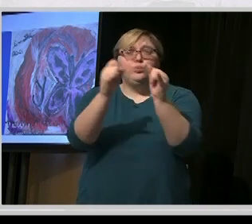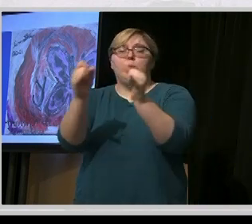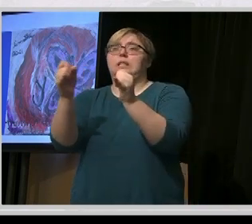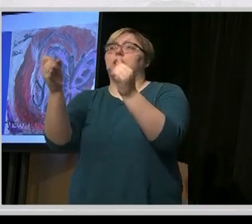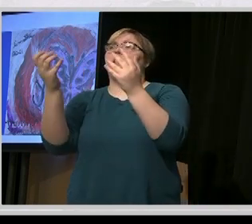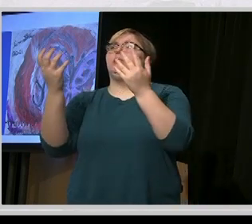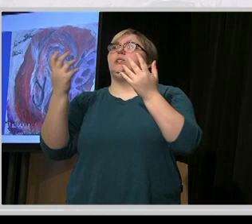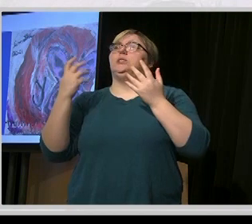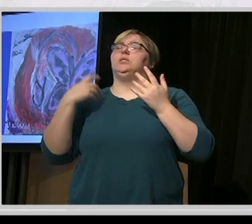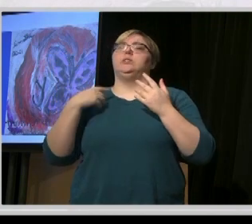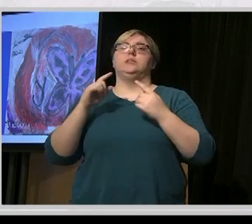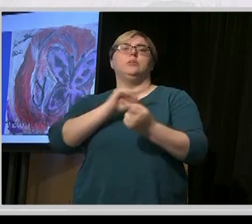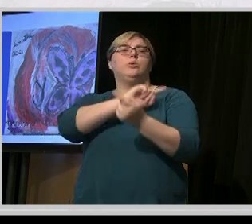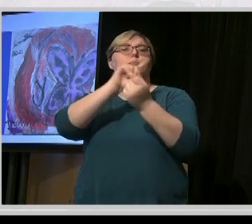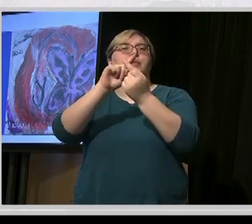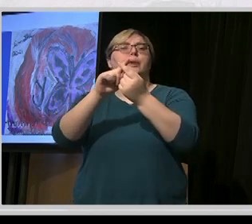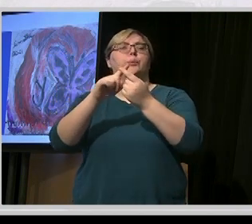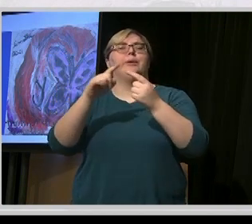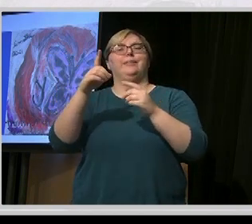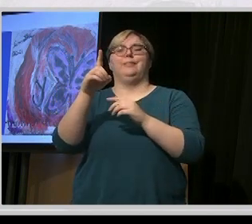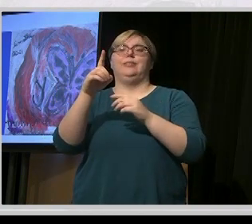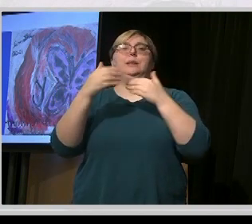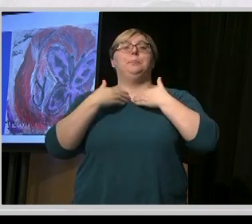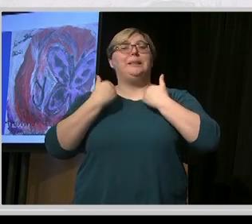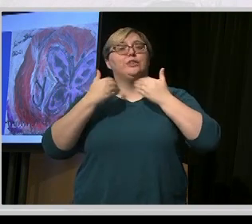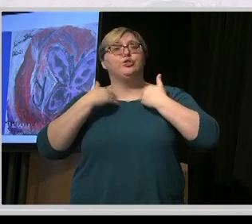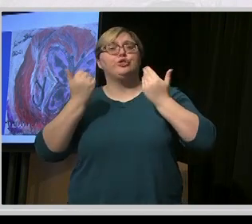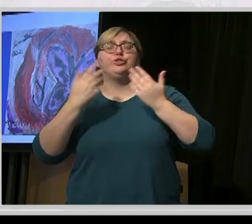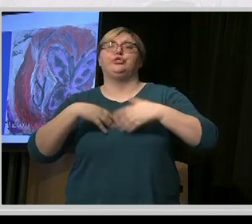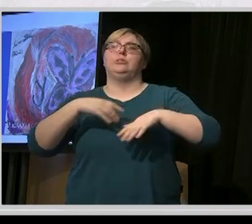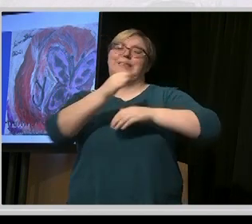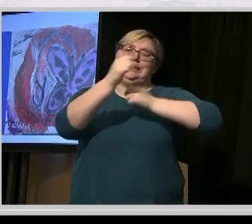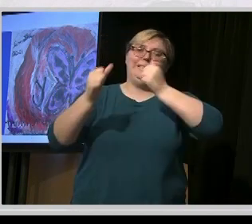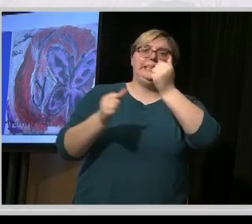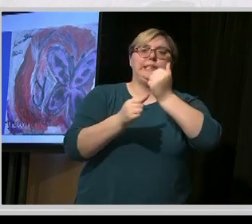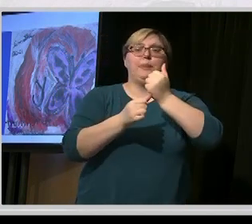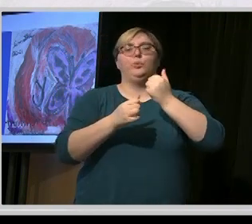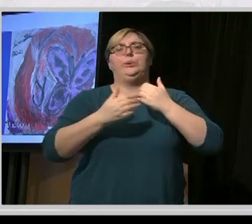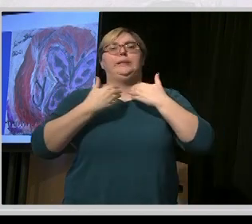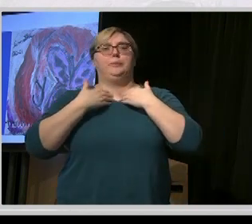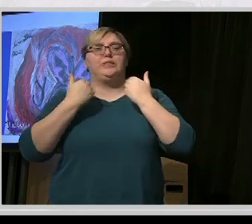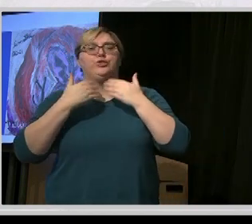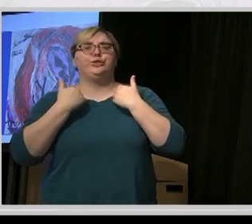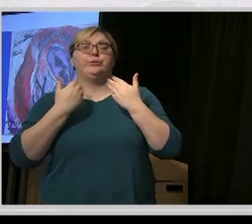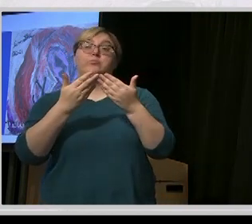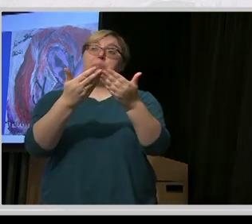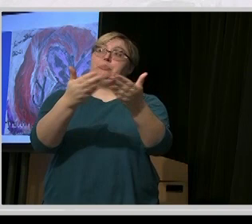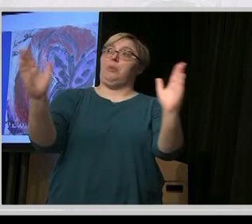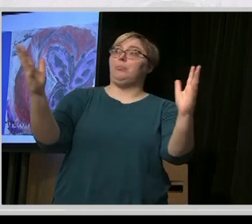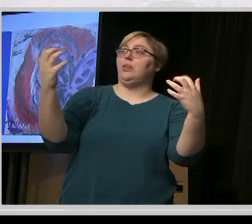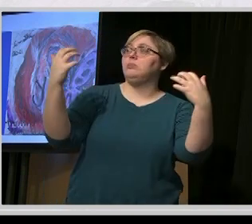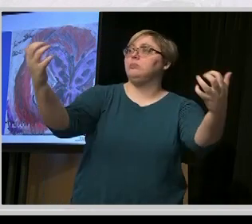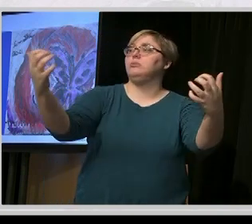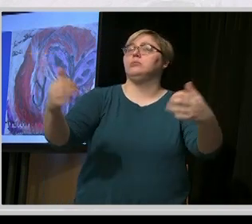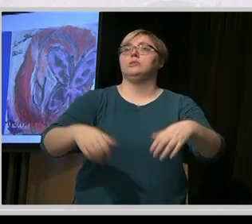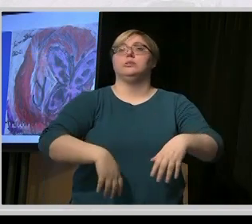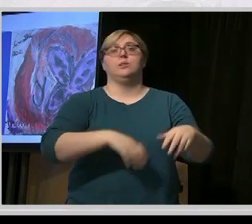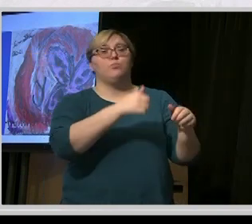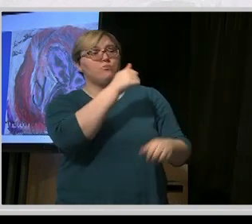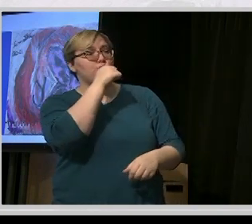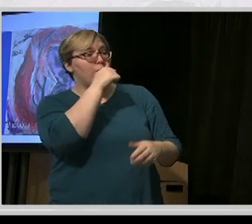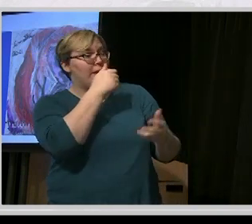We met with the Minister, the Deputy Minister. We had public meetings. We had private meetings. We had online meetings.